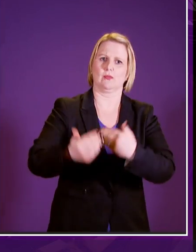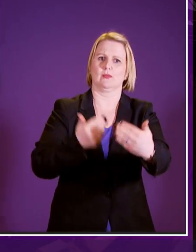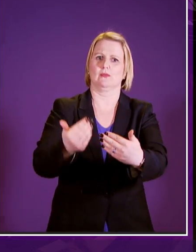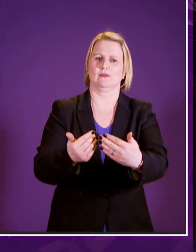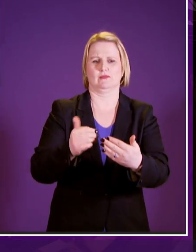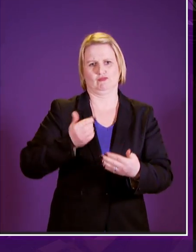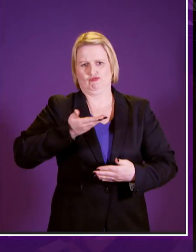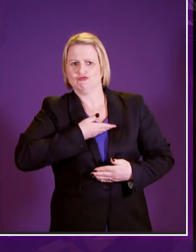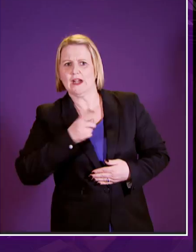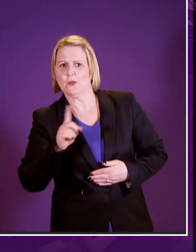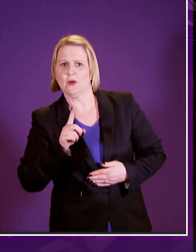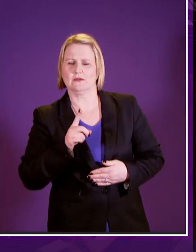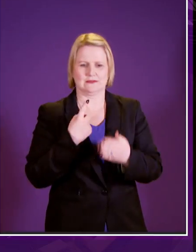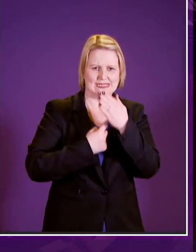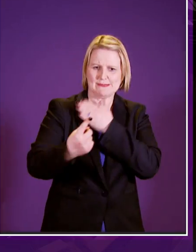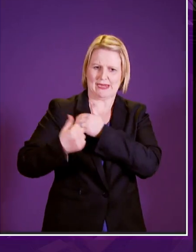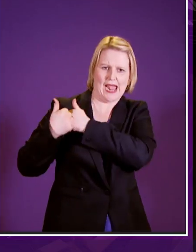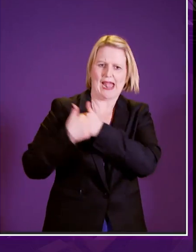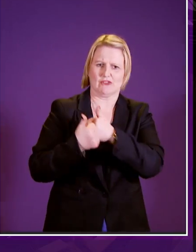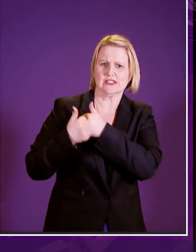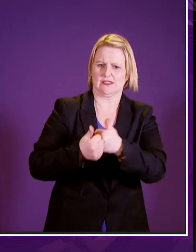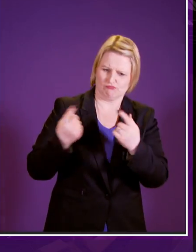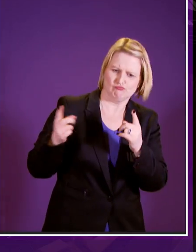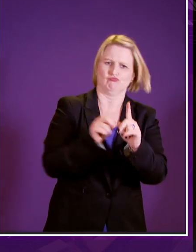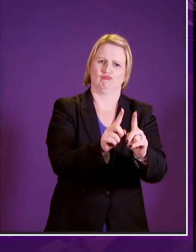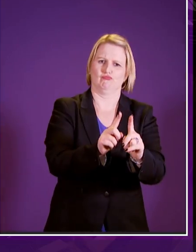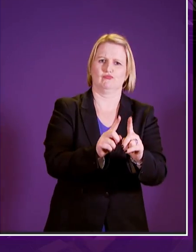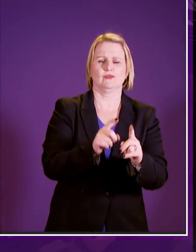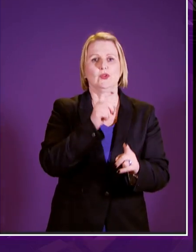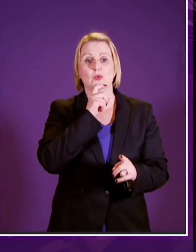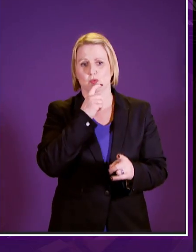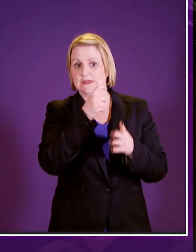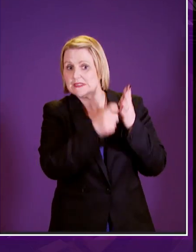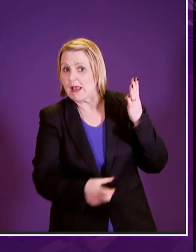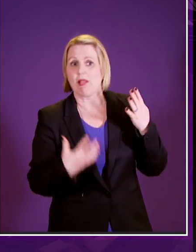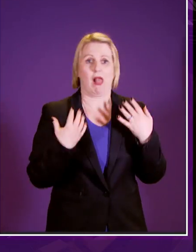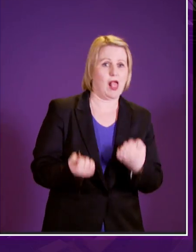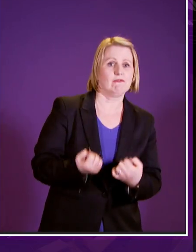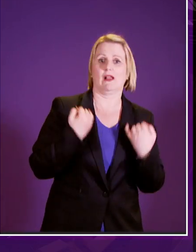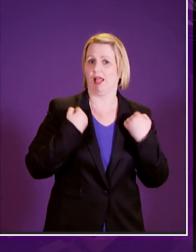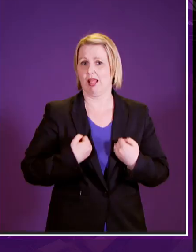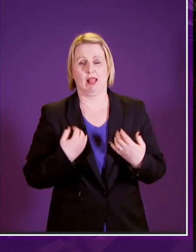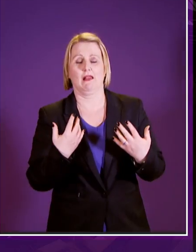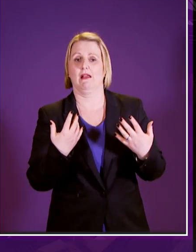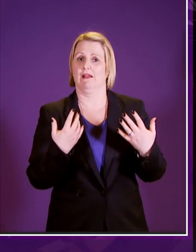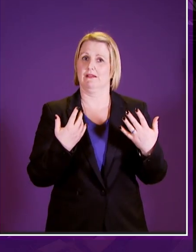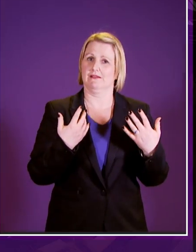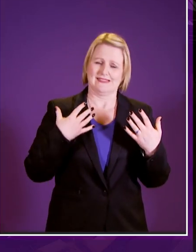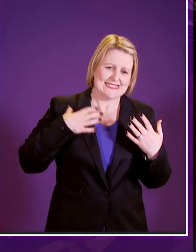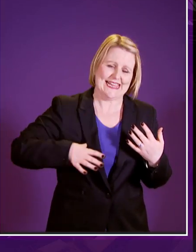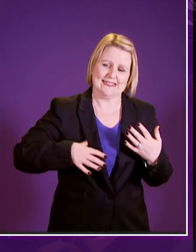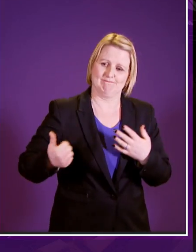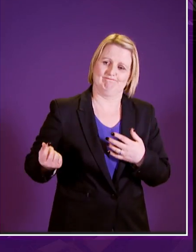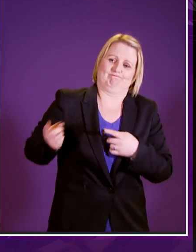access independent advocacy for anyone who because of a disability needs that support to engage fully